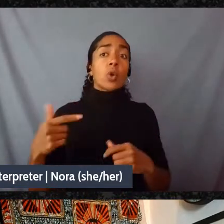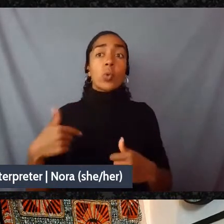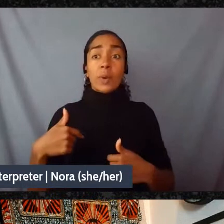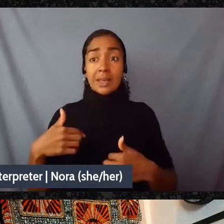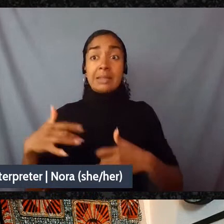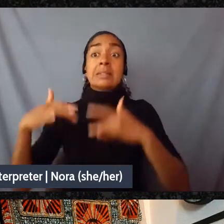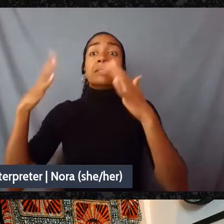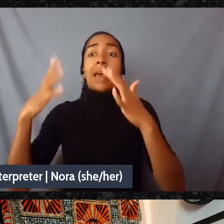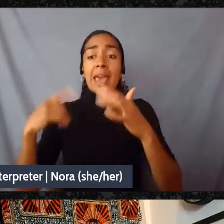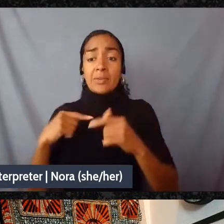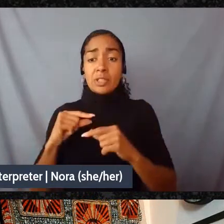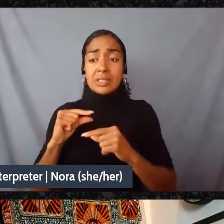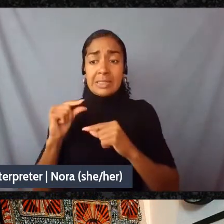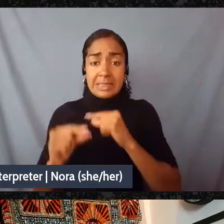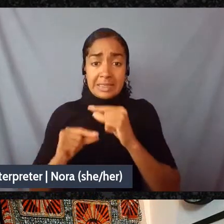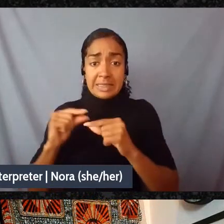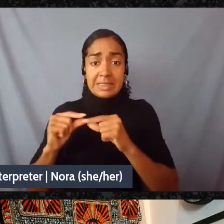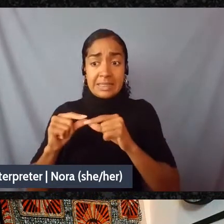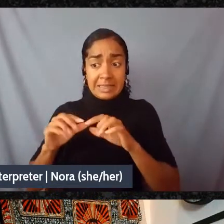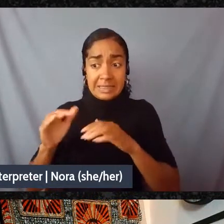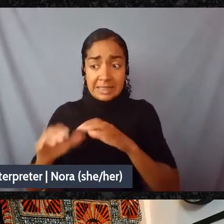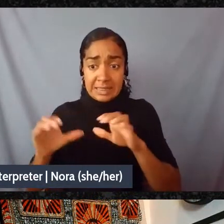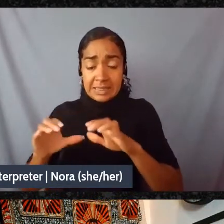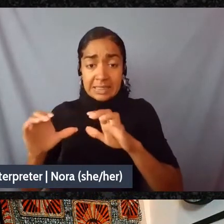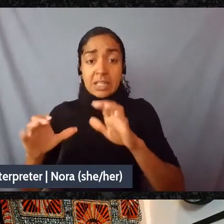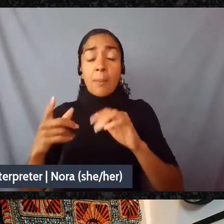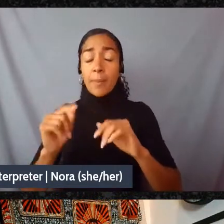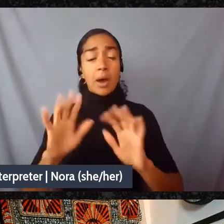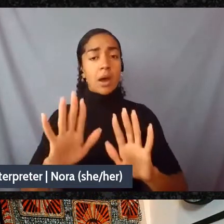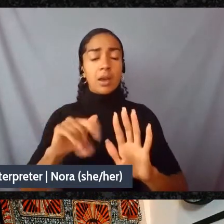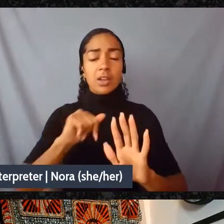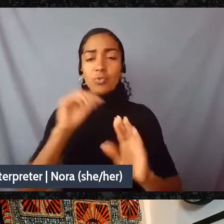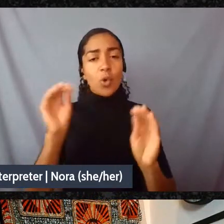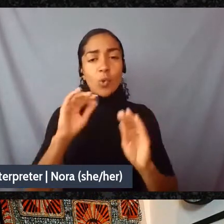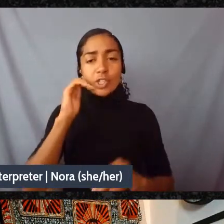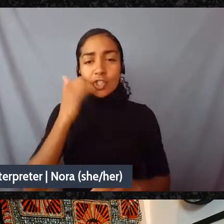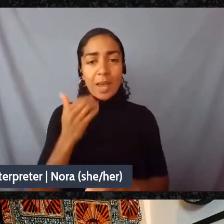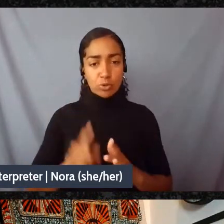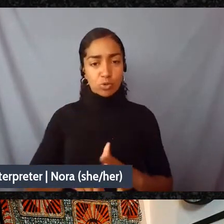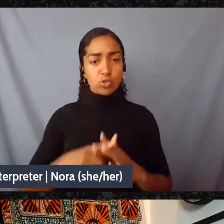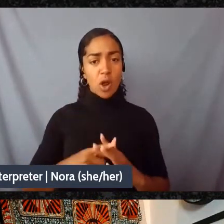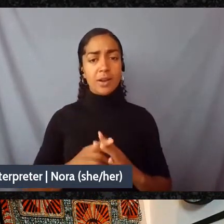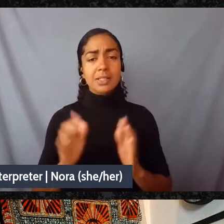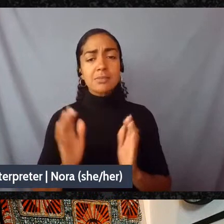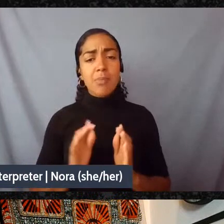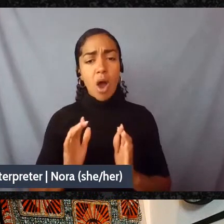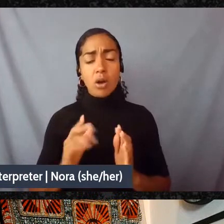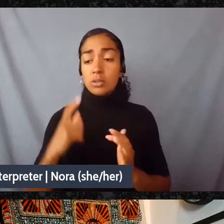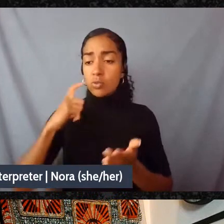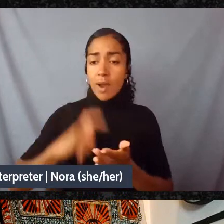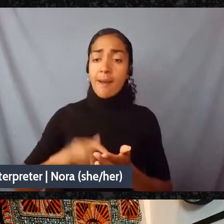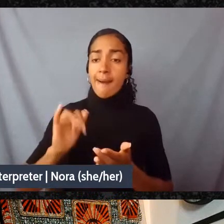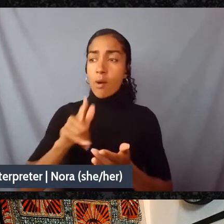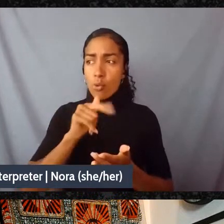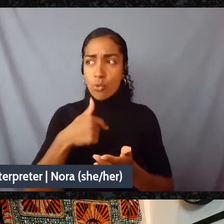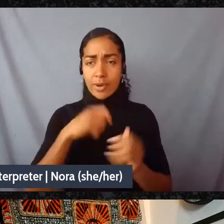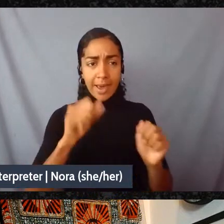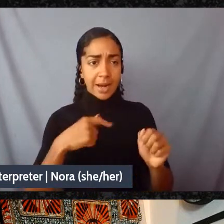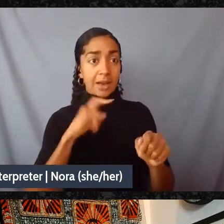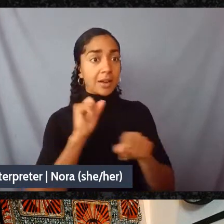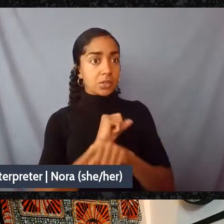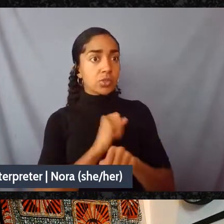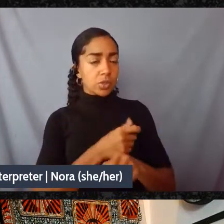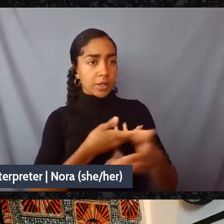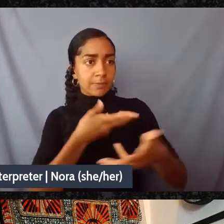moment where we need to not be ashamed to start smaller, to say, who are the people who I can actually be in a mutual relationship of care and